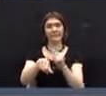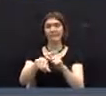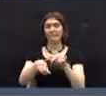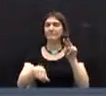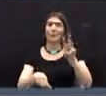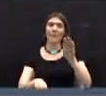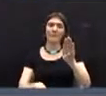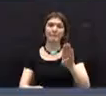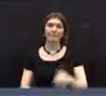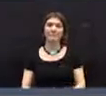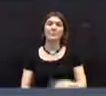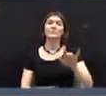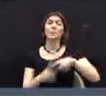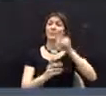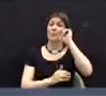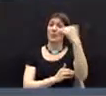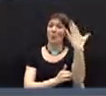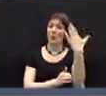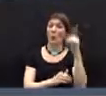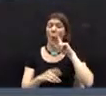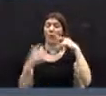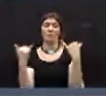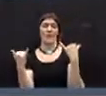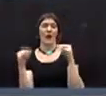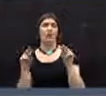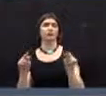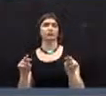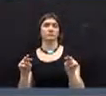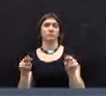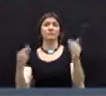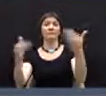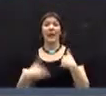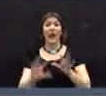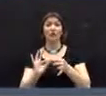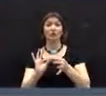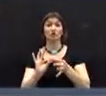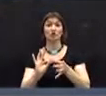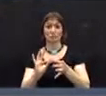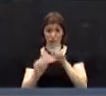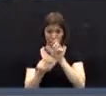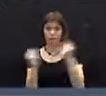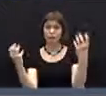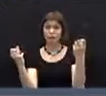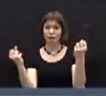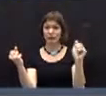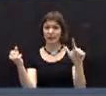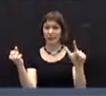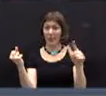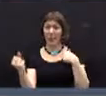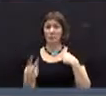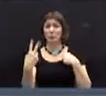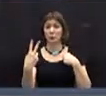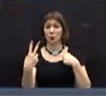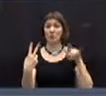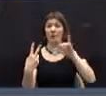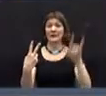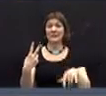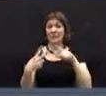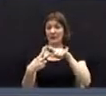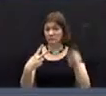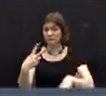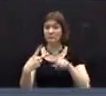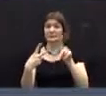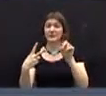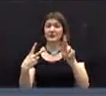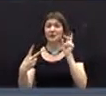website starting tomorrow. This meeting is being interpreted for the deaf and hard of hearing by Elizabeth Burke